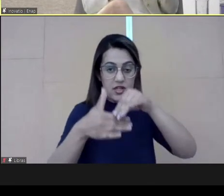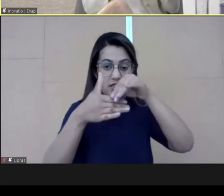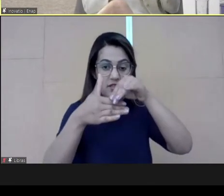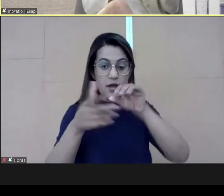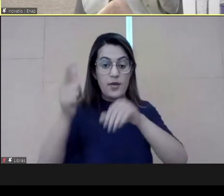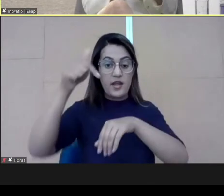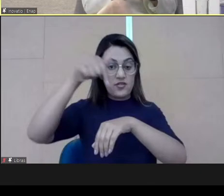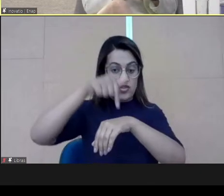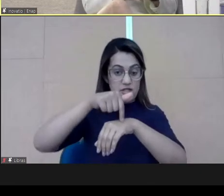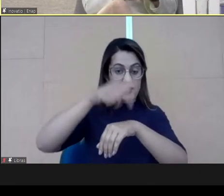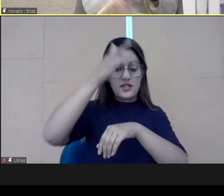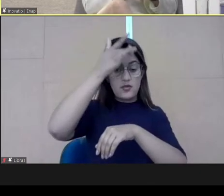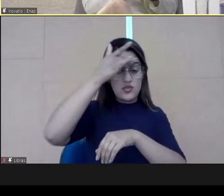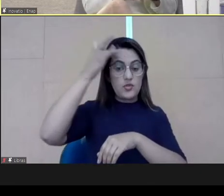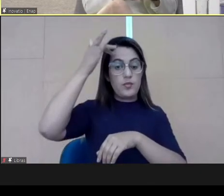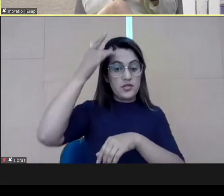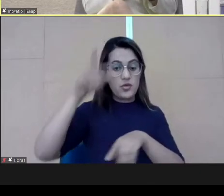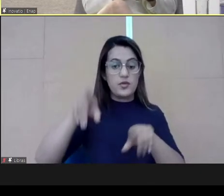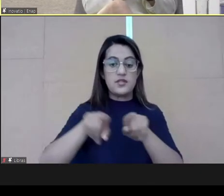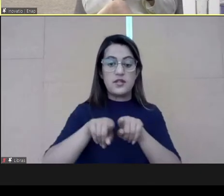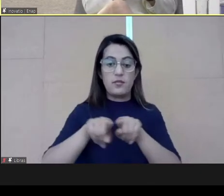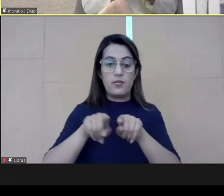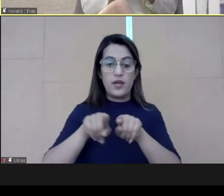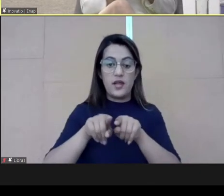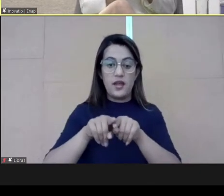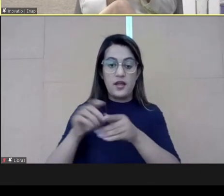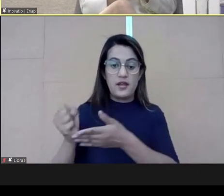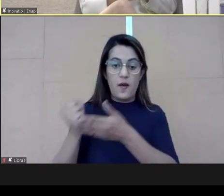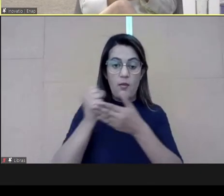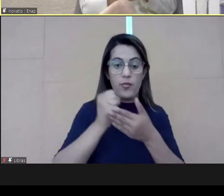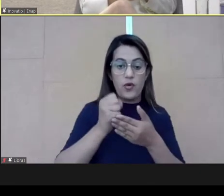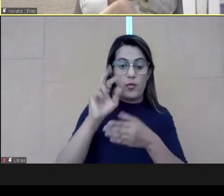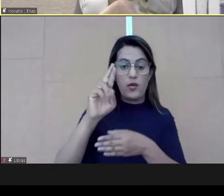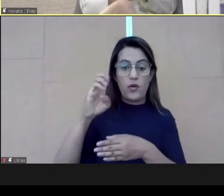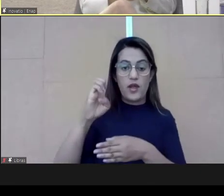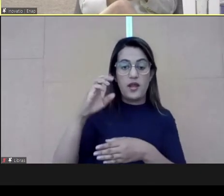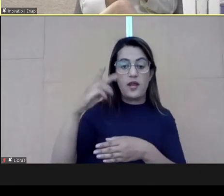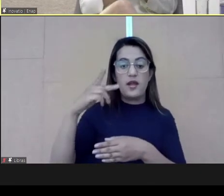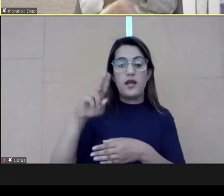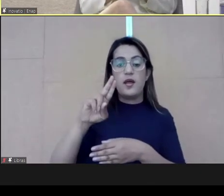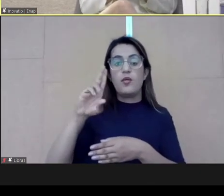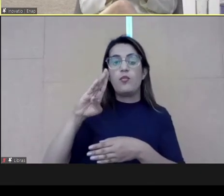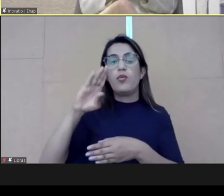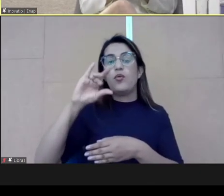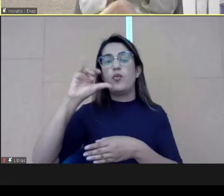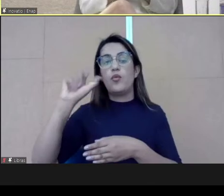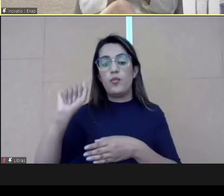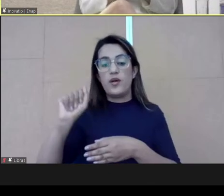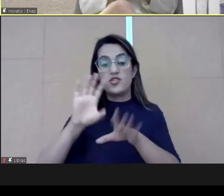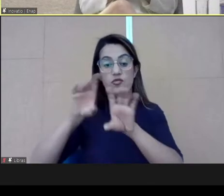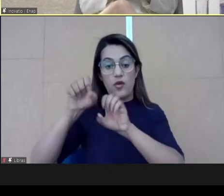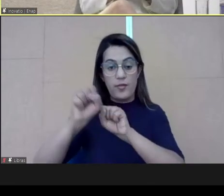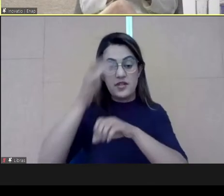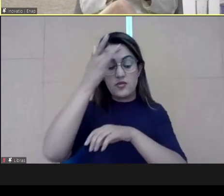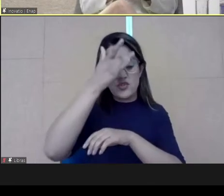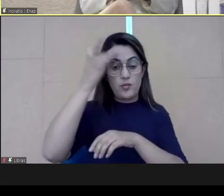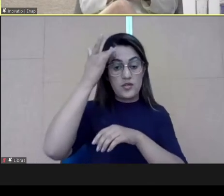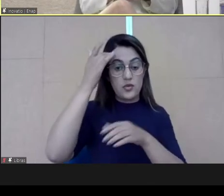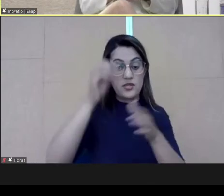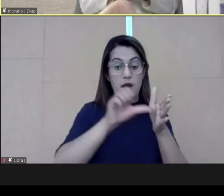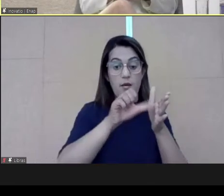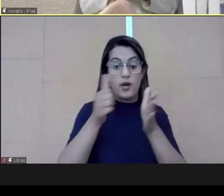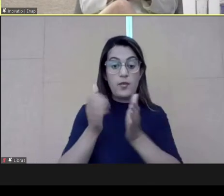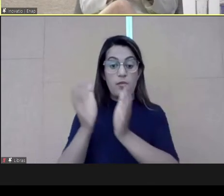for leadership program, also for people management and for public management, the first